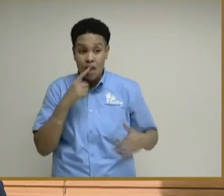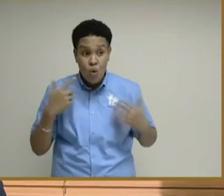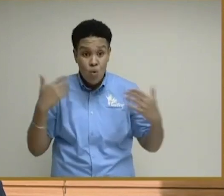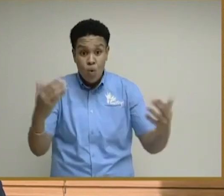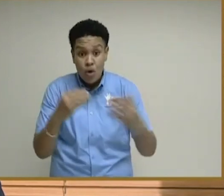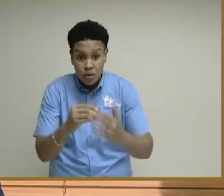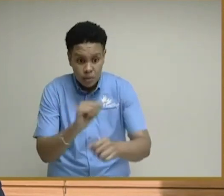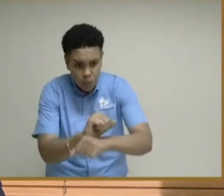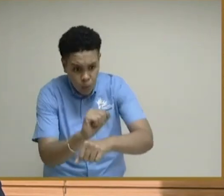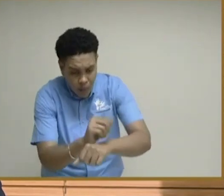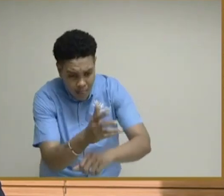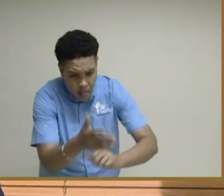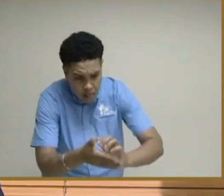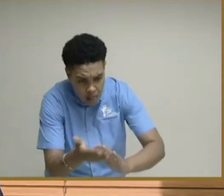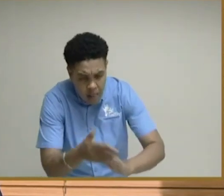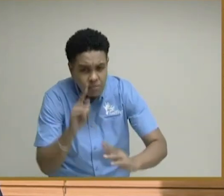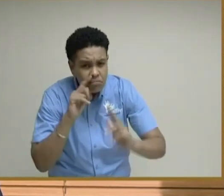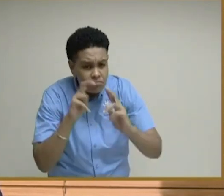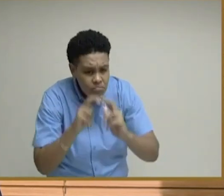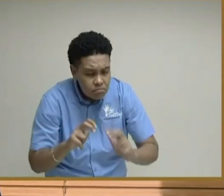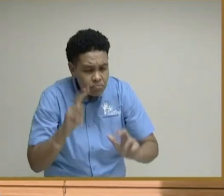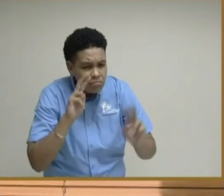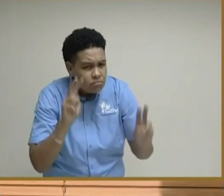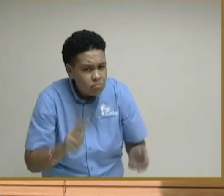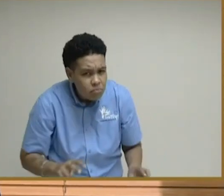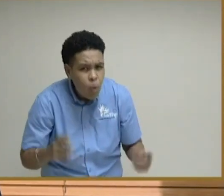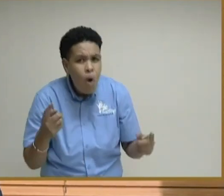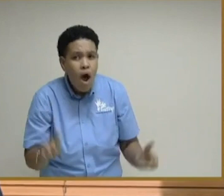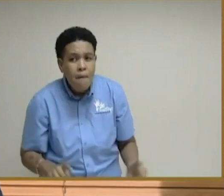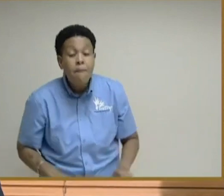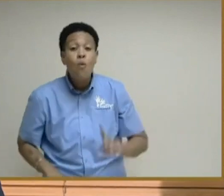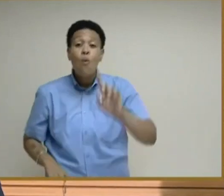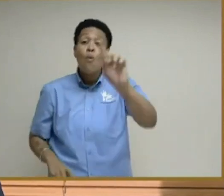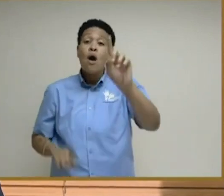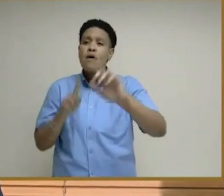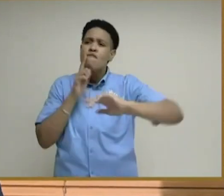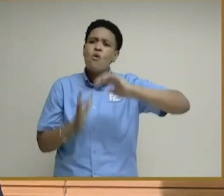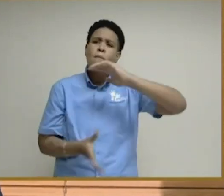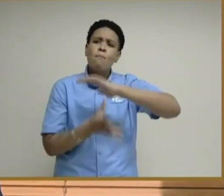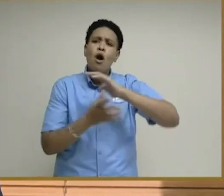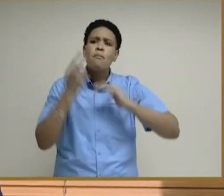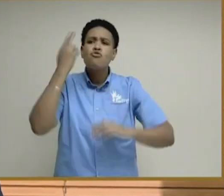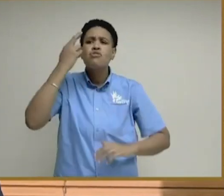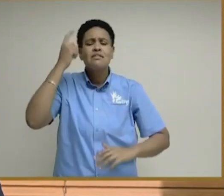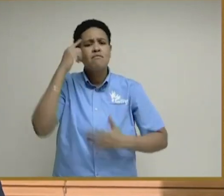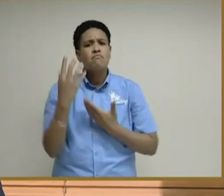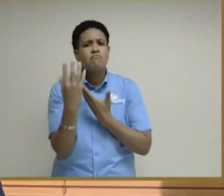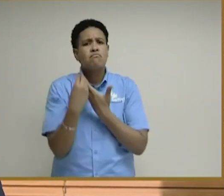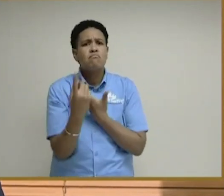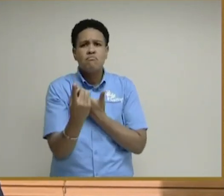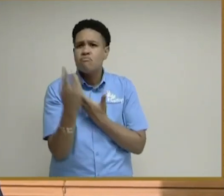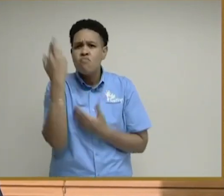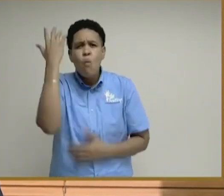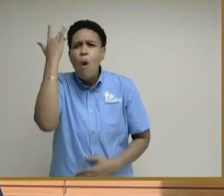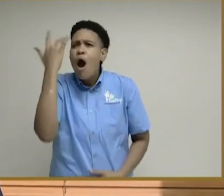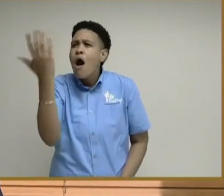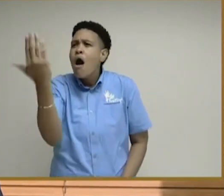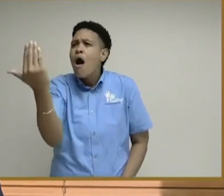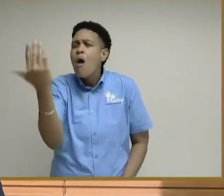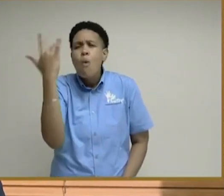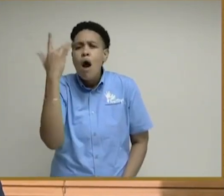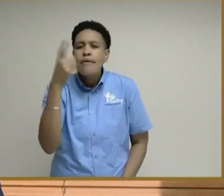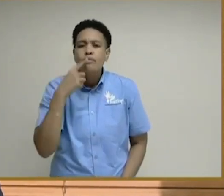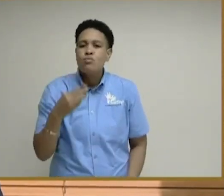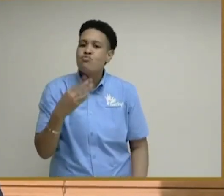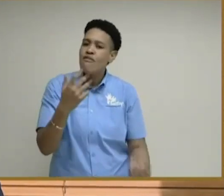field. They assess what is happening. And one of the primary reasons for engaging them is to provide